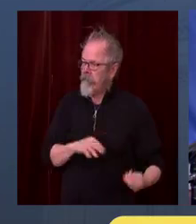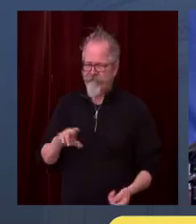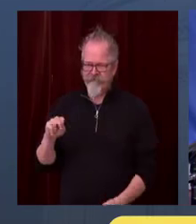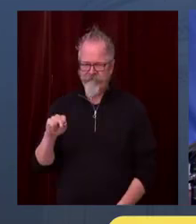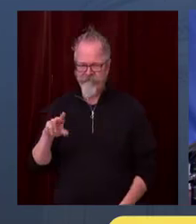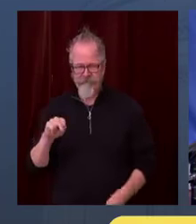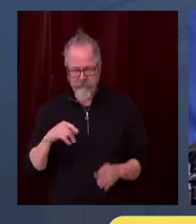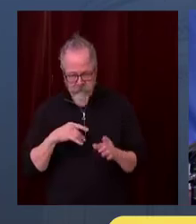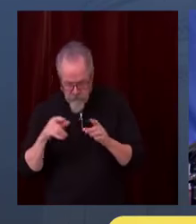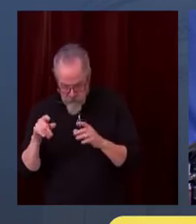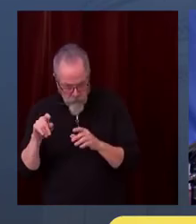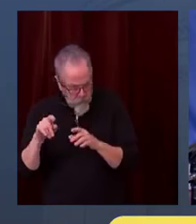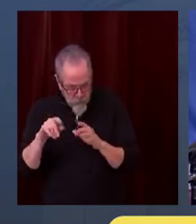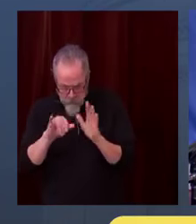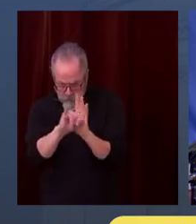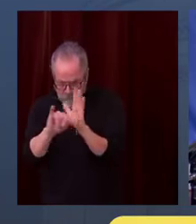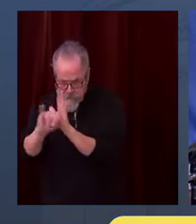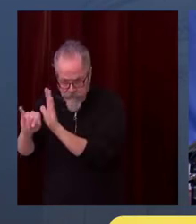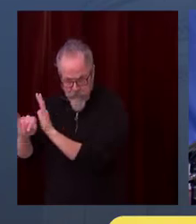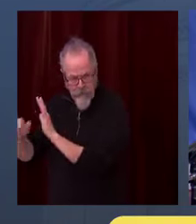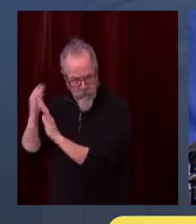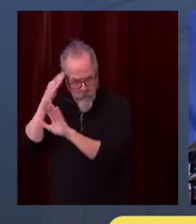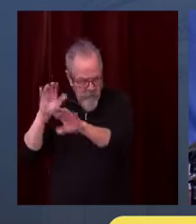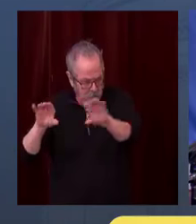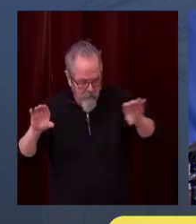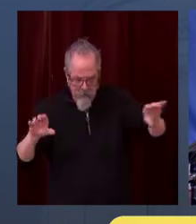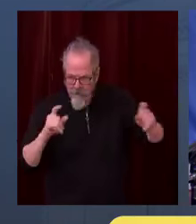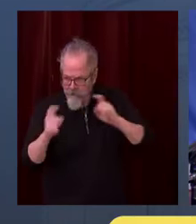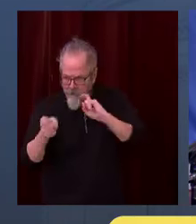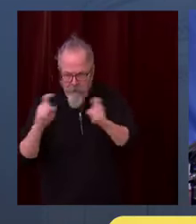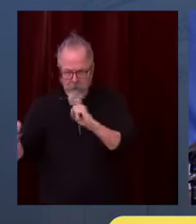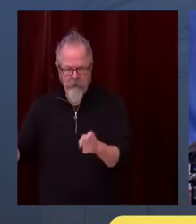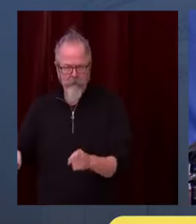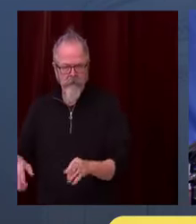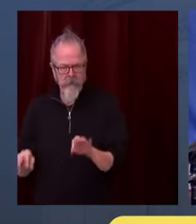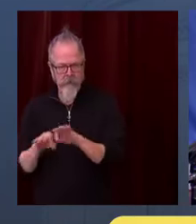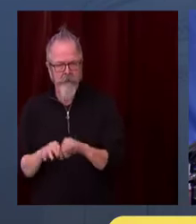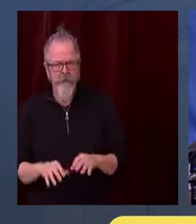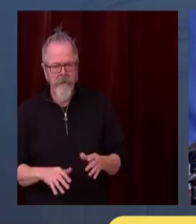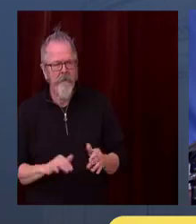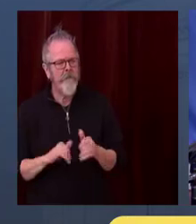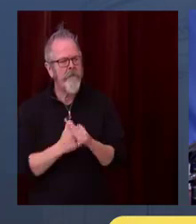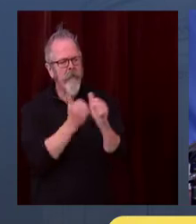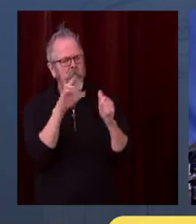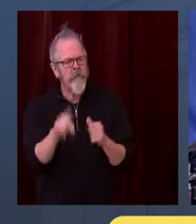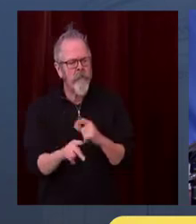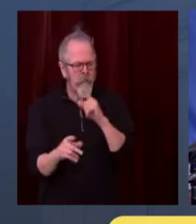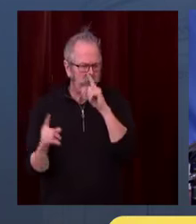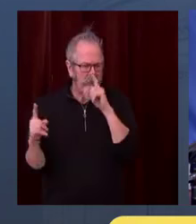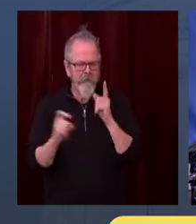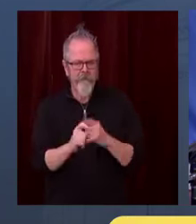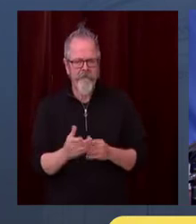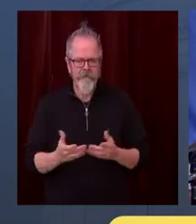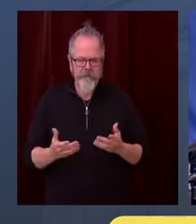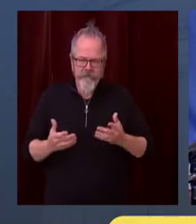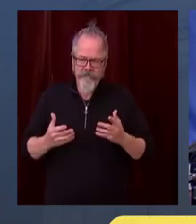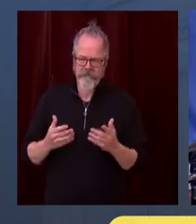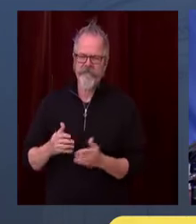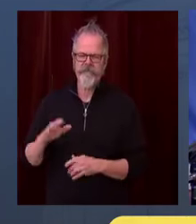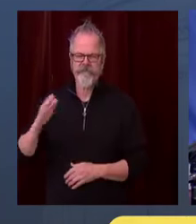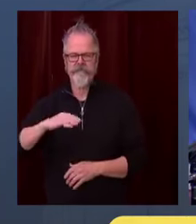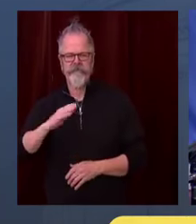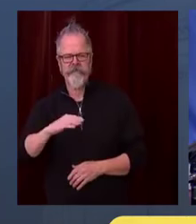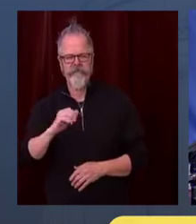requirements on social gatherings, but what about for restaurants and others? Are you planning on ramping up enforcement for businesses